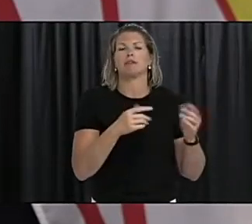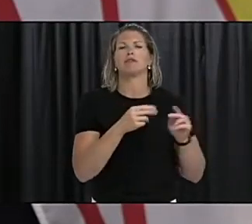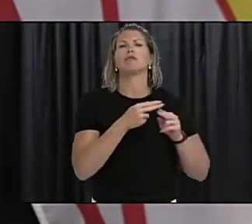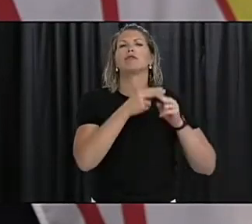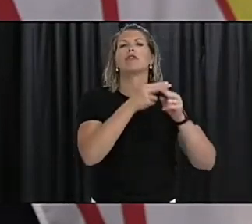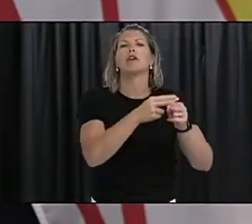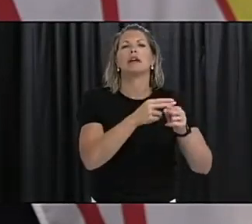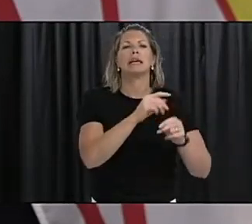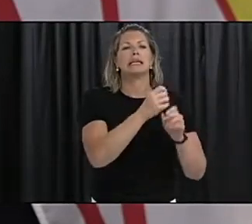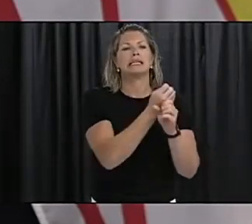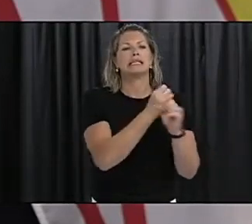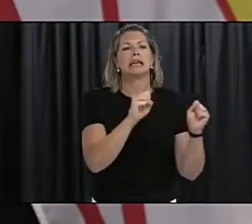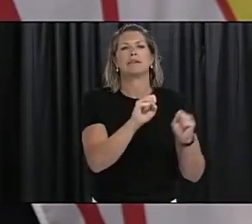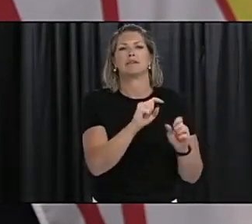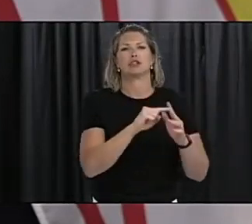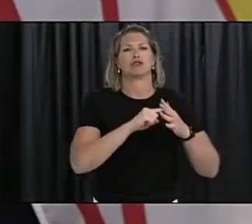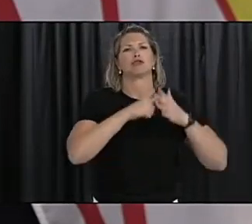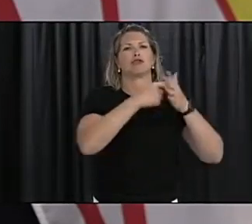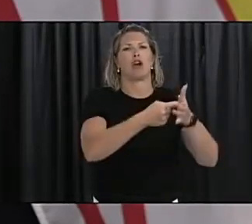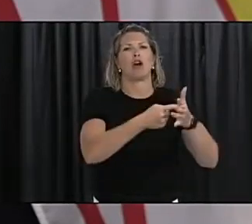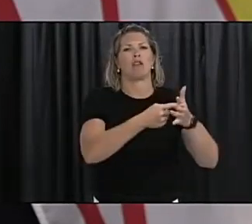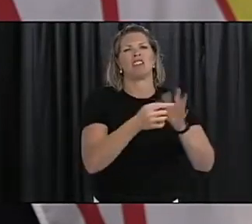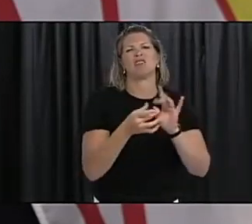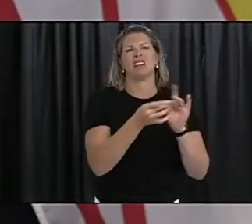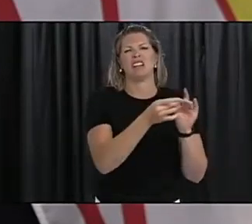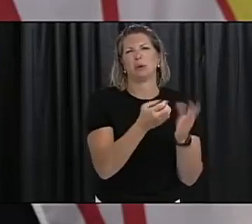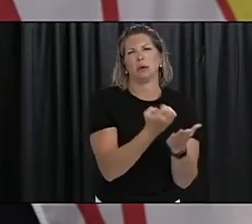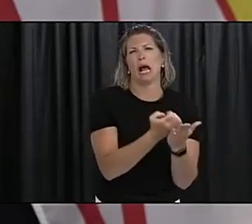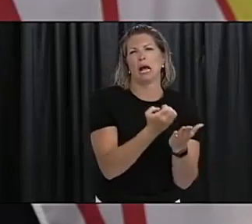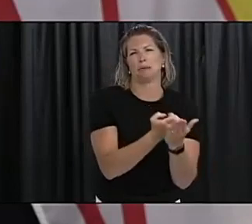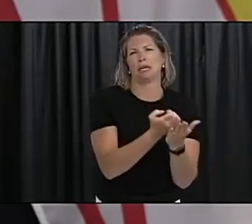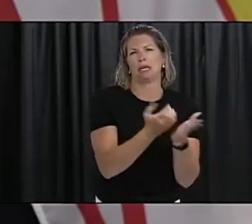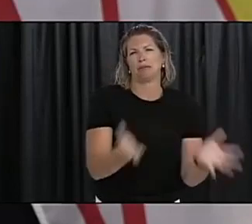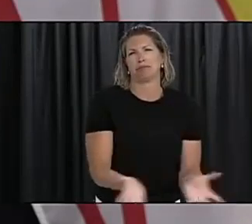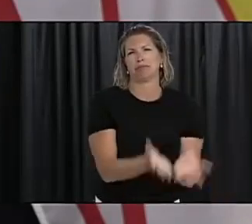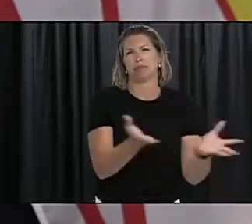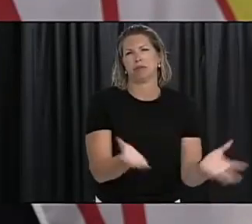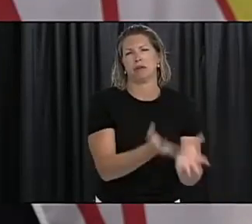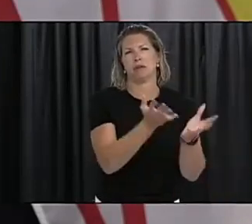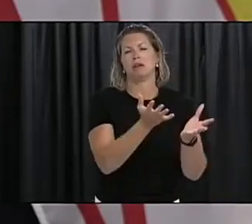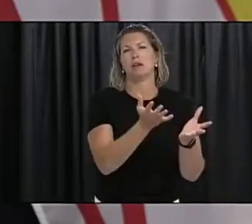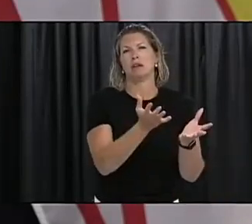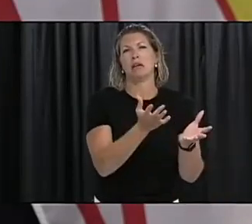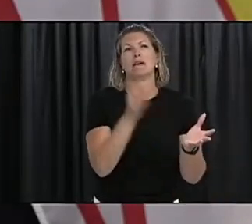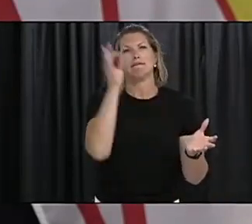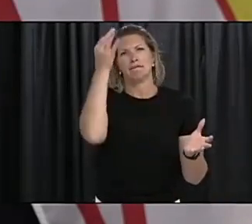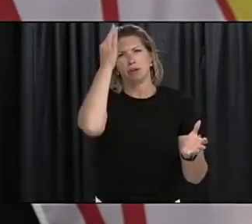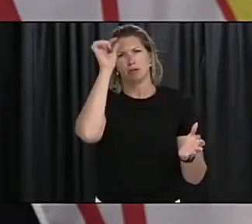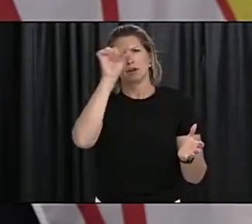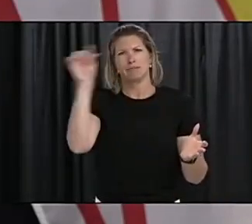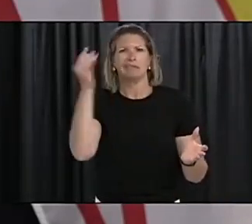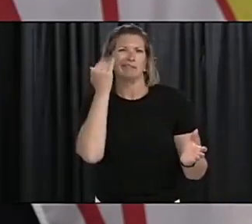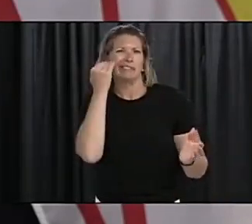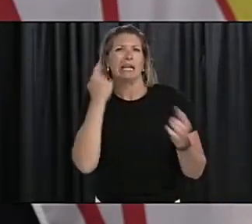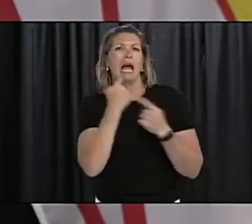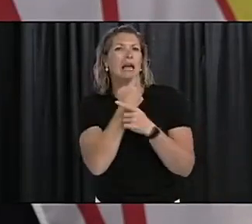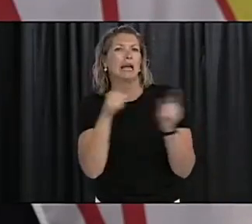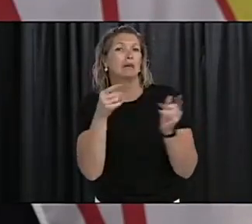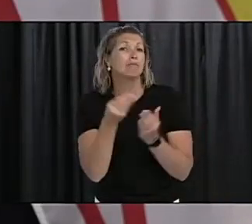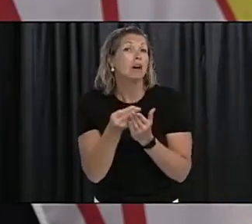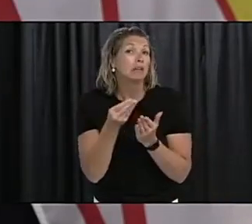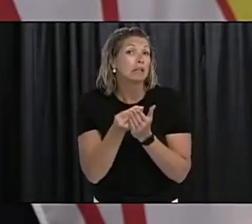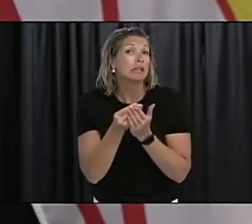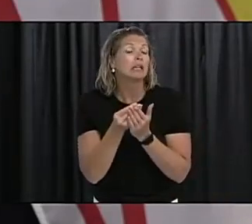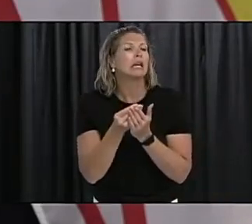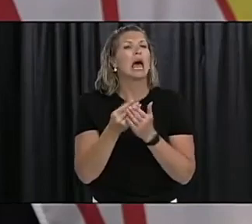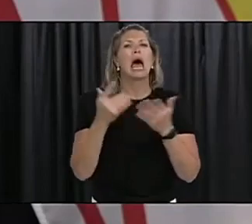agreement in combination of provincial and federal, sometimes cost-shared, sometimes the distribution is